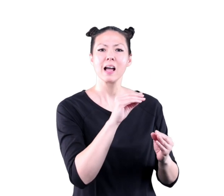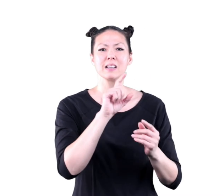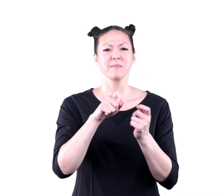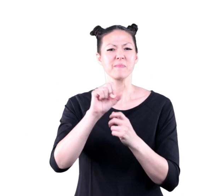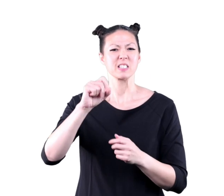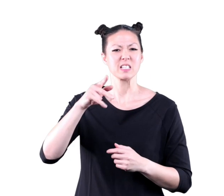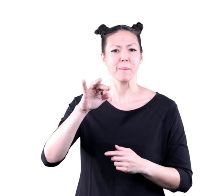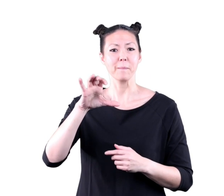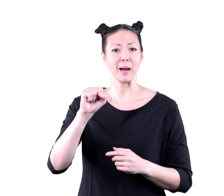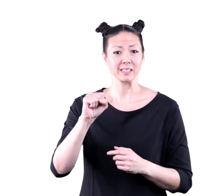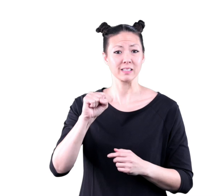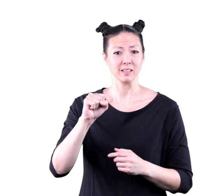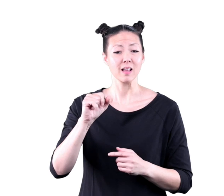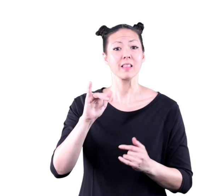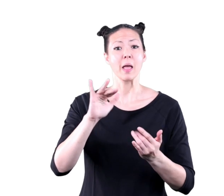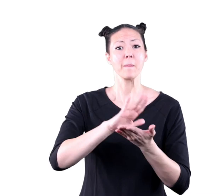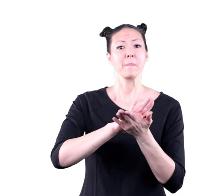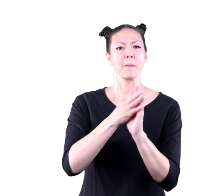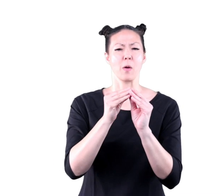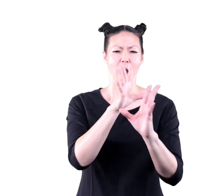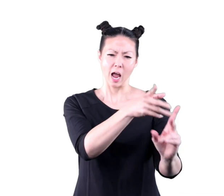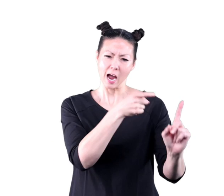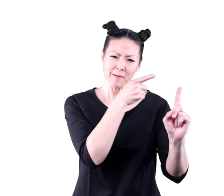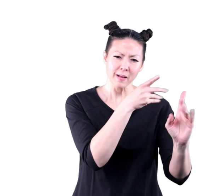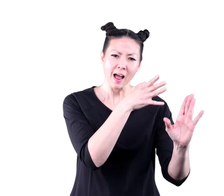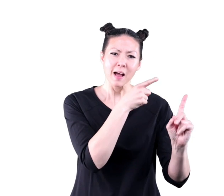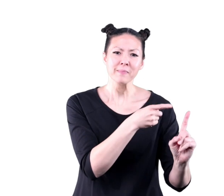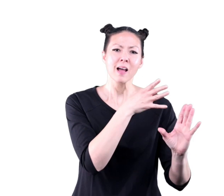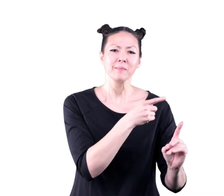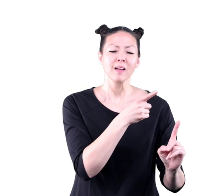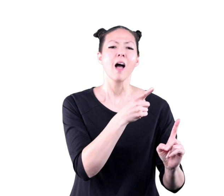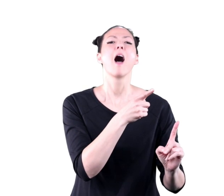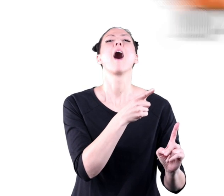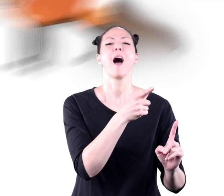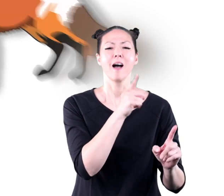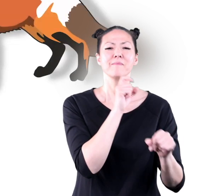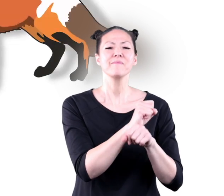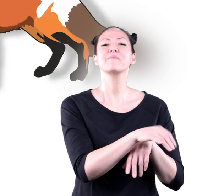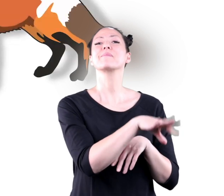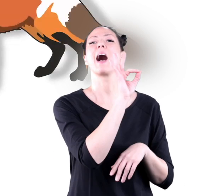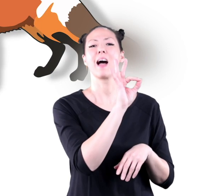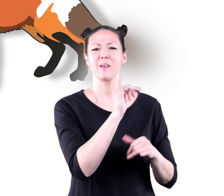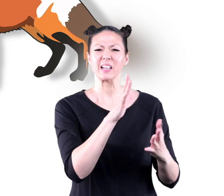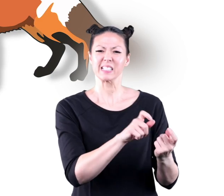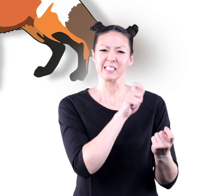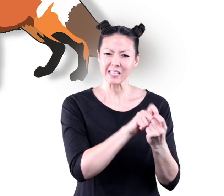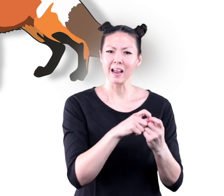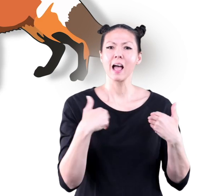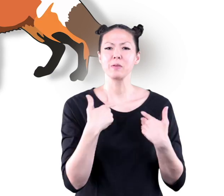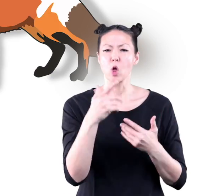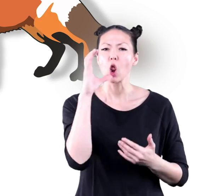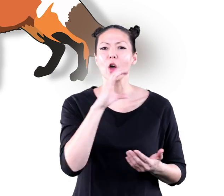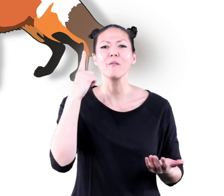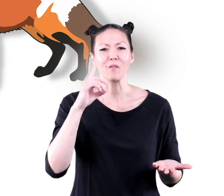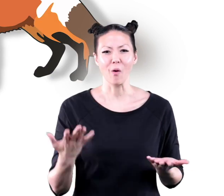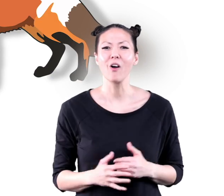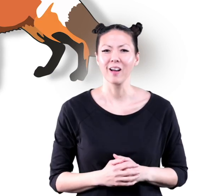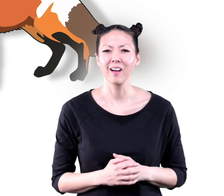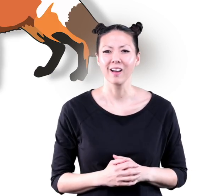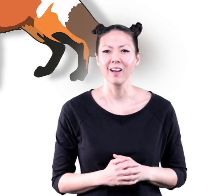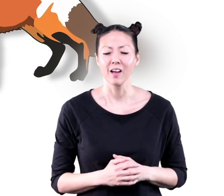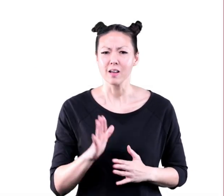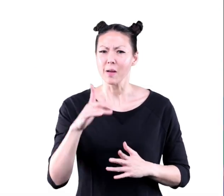genus and species becomes even more specific until you finally find the exact animal you're looking for